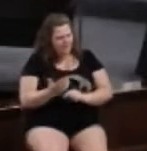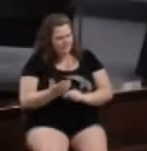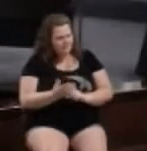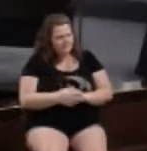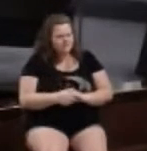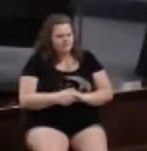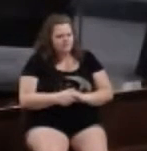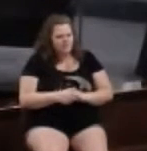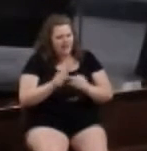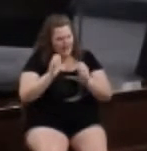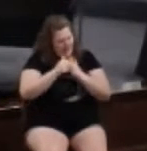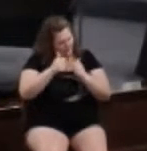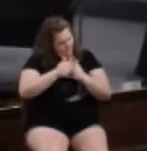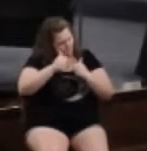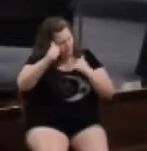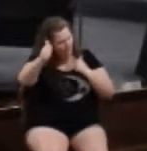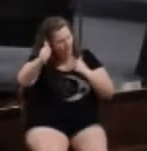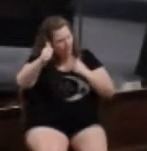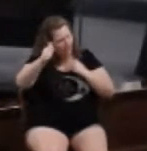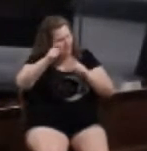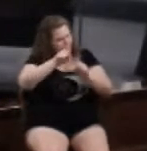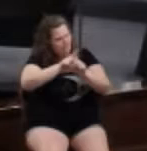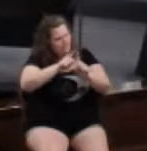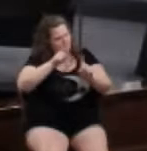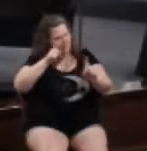God, how far is that person falling away?